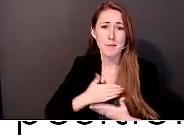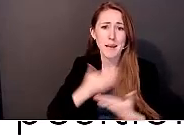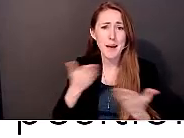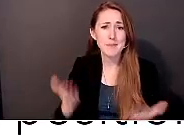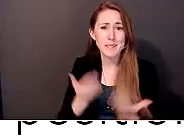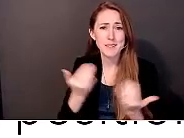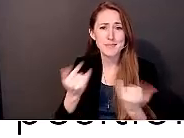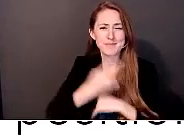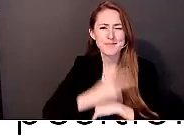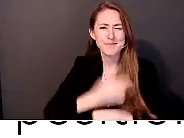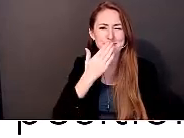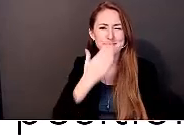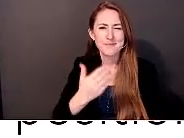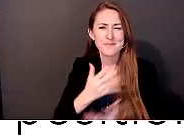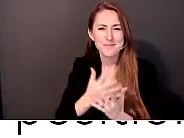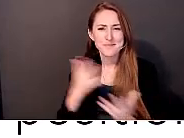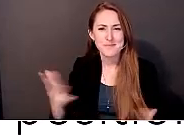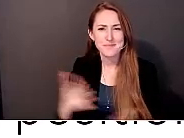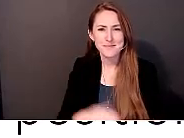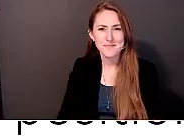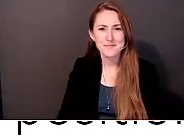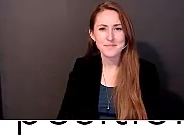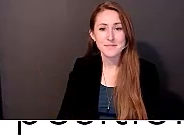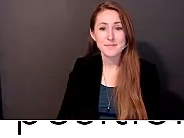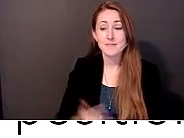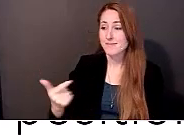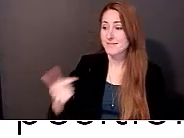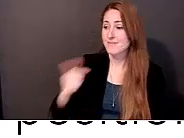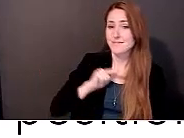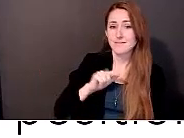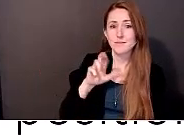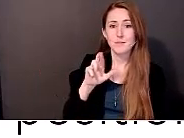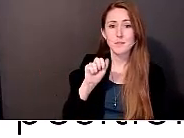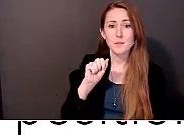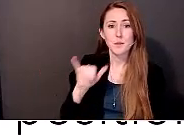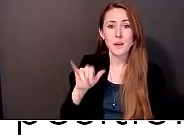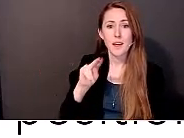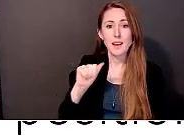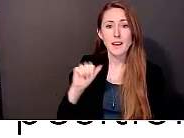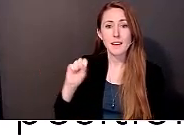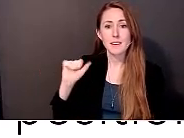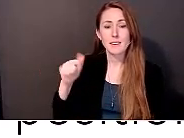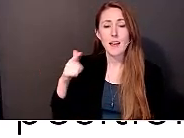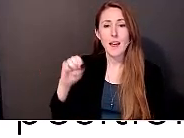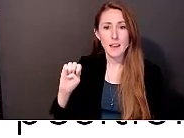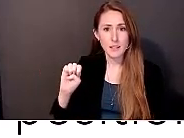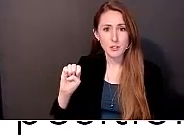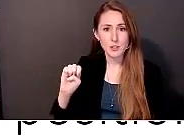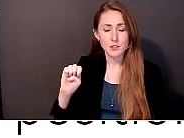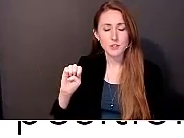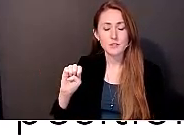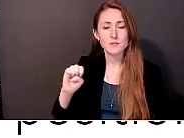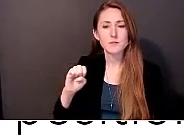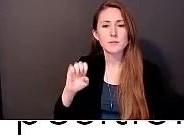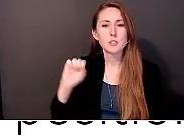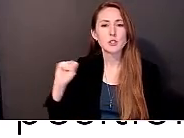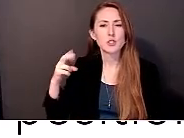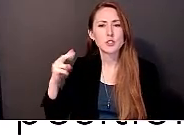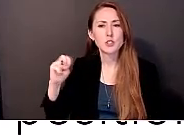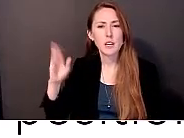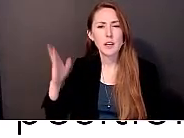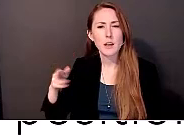And that leaves me. This is Raina Sage. My pronouns are she, her. And I am